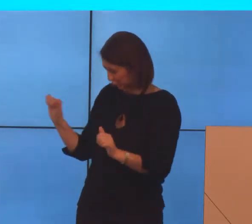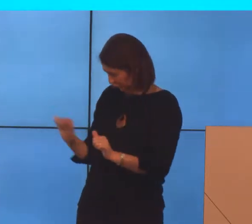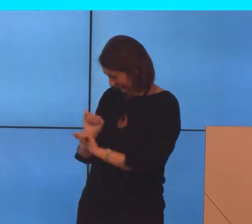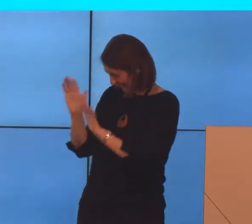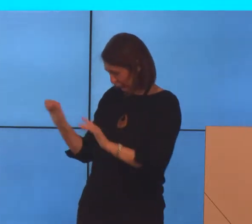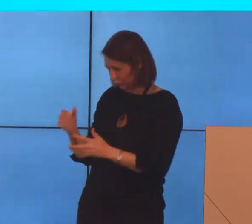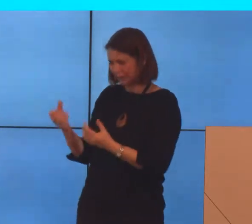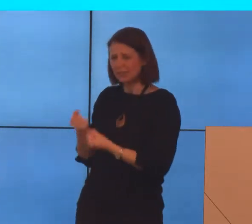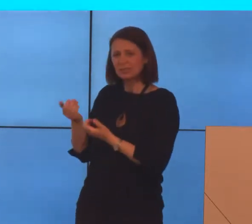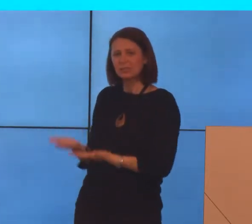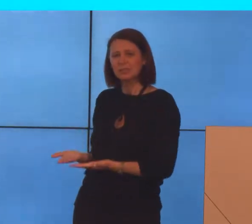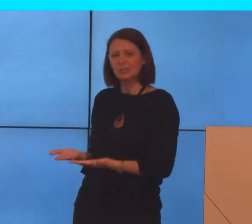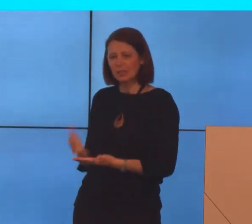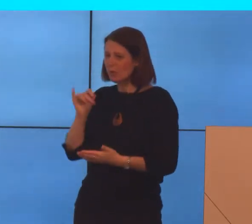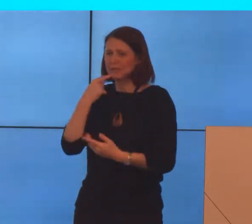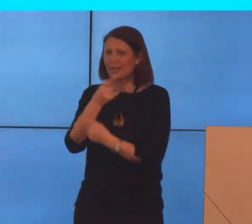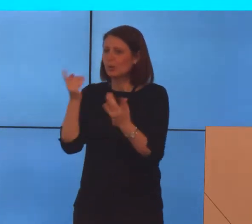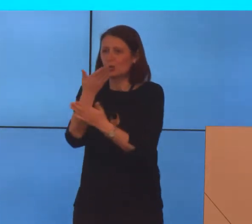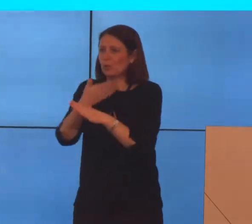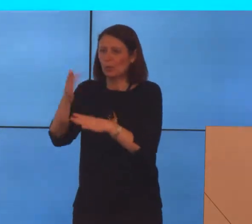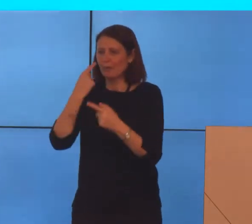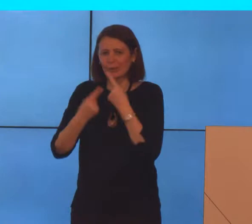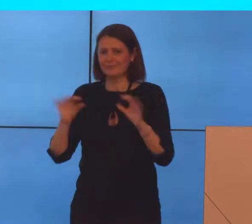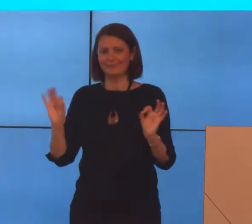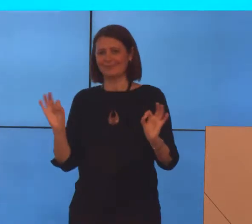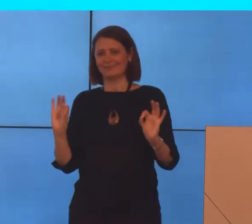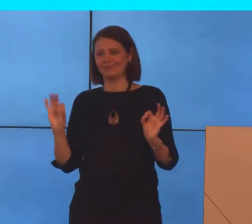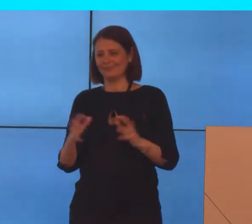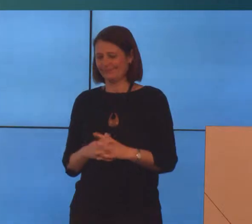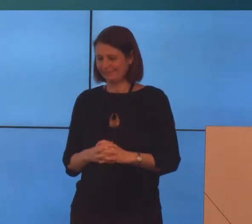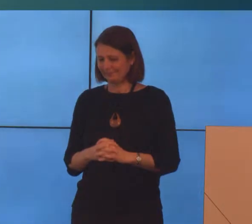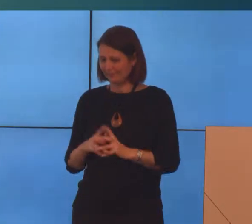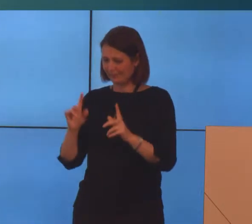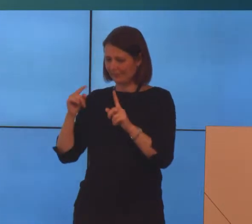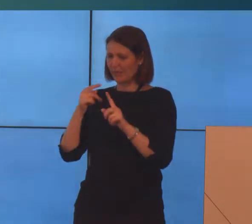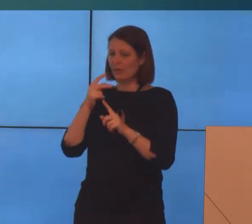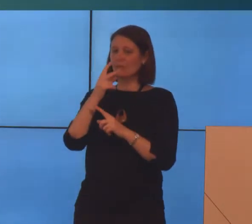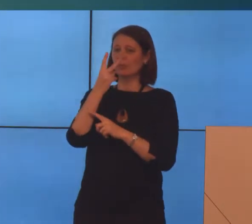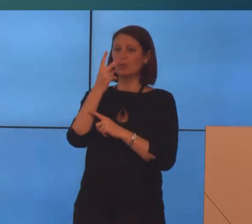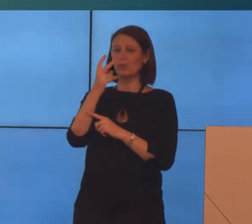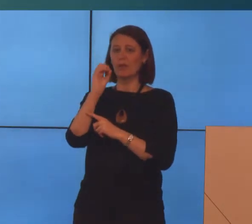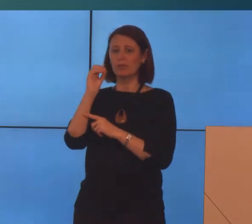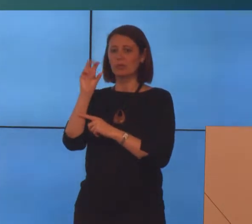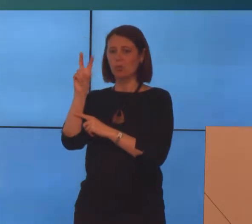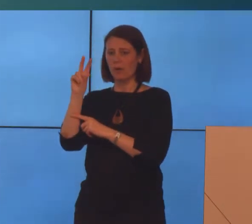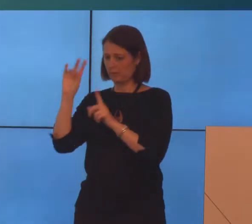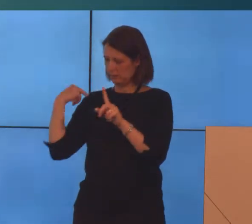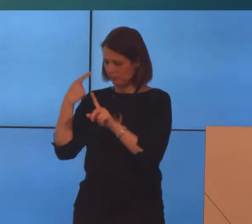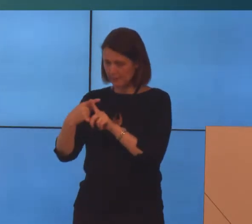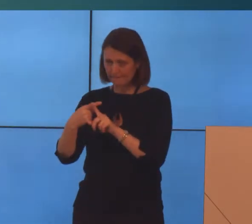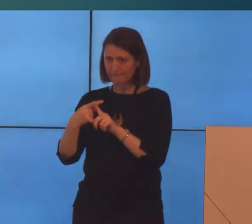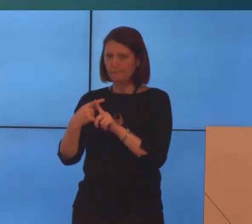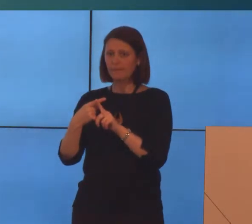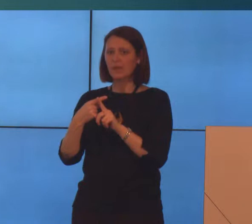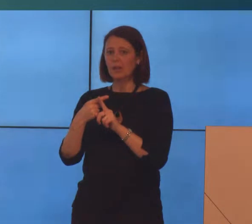sure that I'm telling you anything new, but since 2012, the requirements